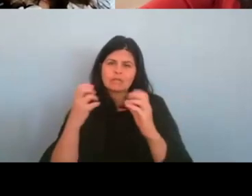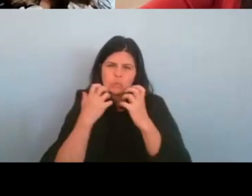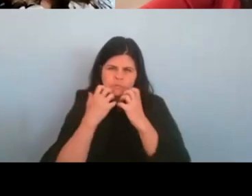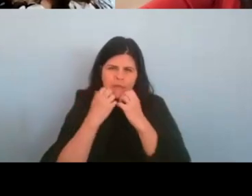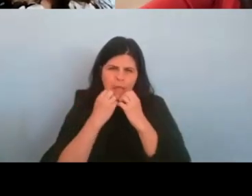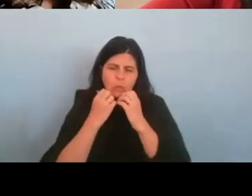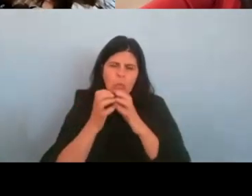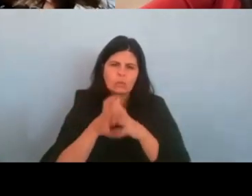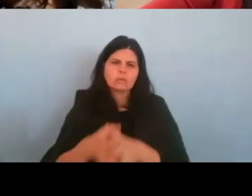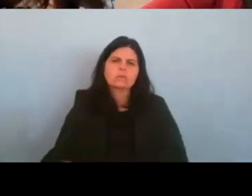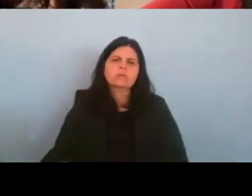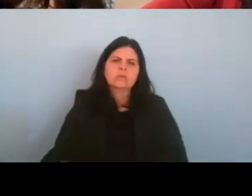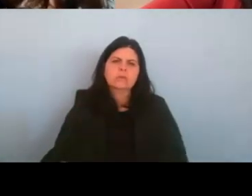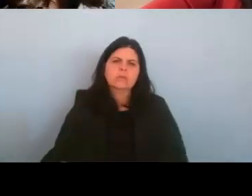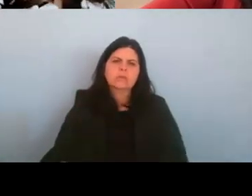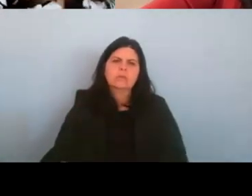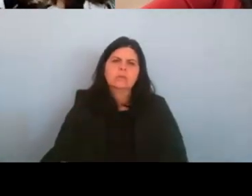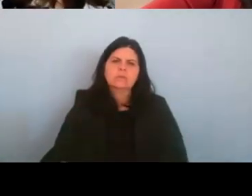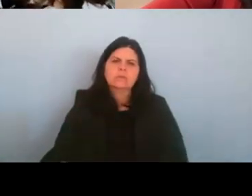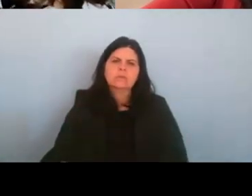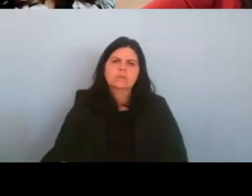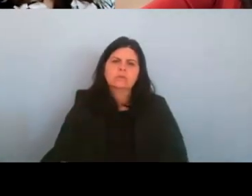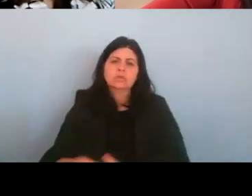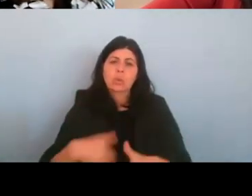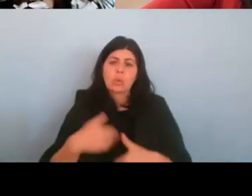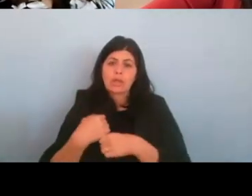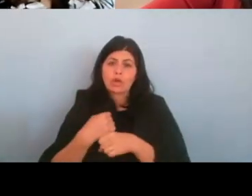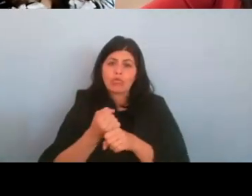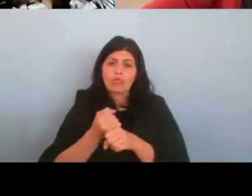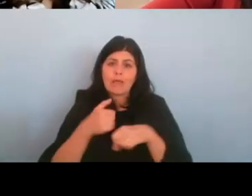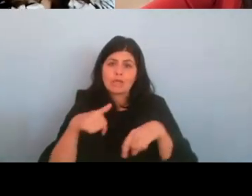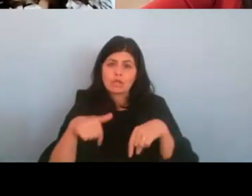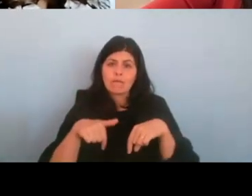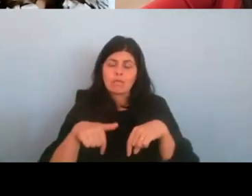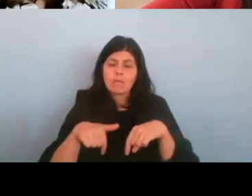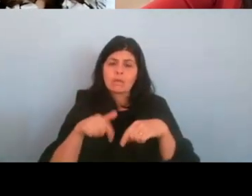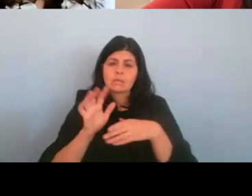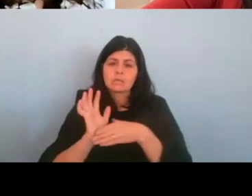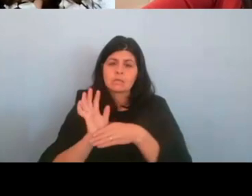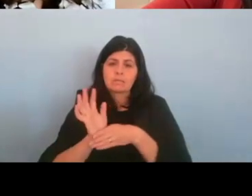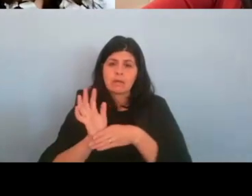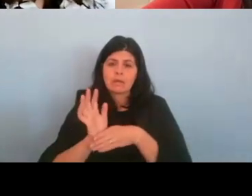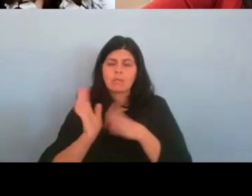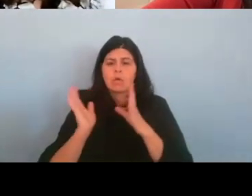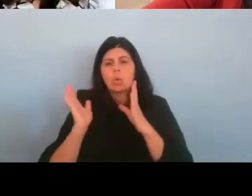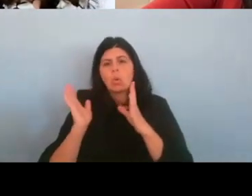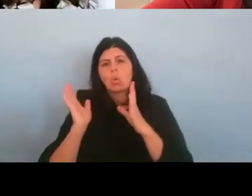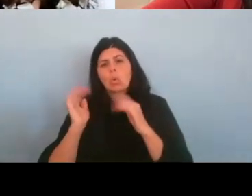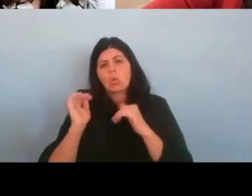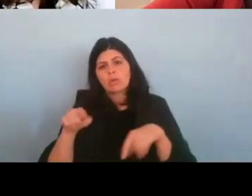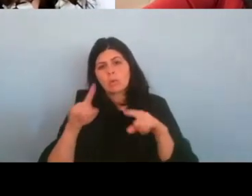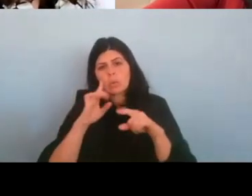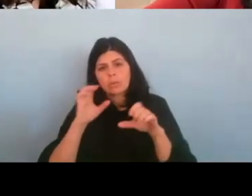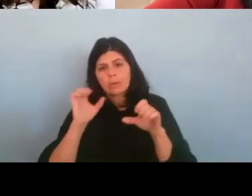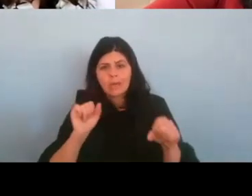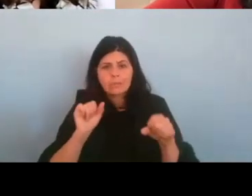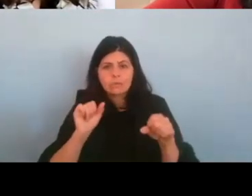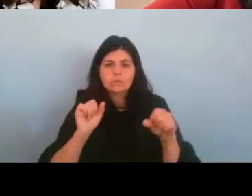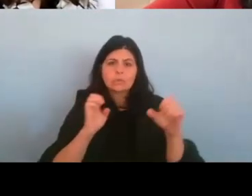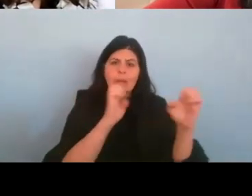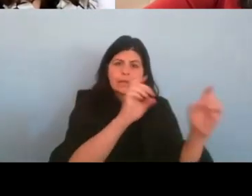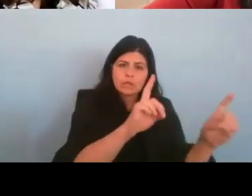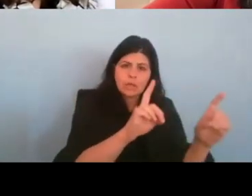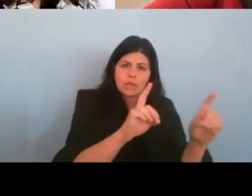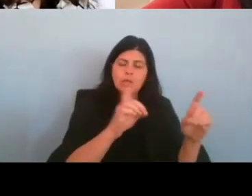think that in the creation of this film, you know, you'll hopefully be able to educate others, Jews and non-Jews,